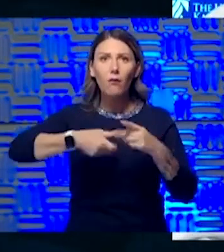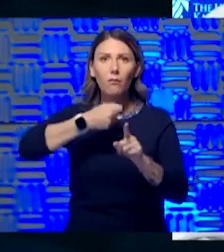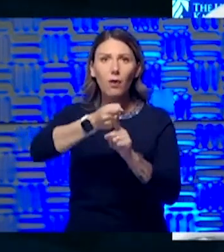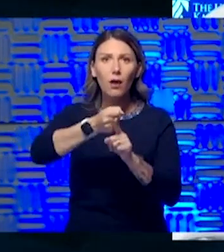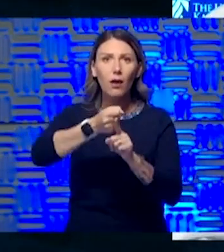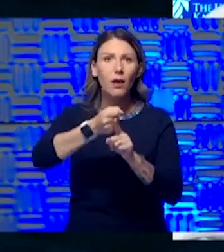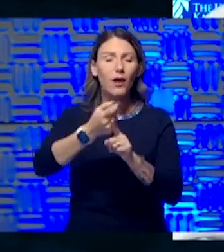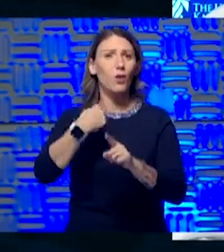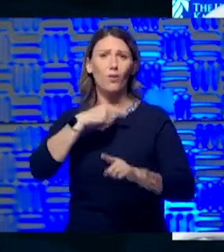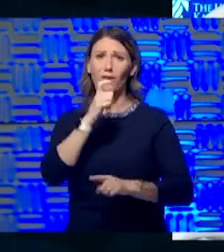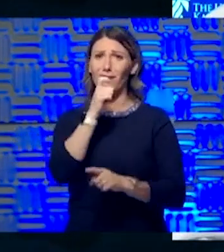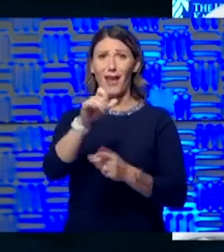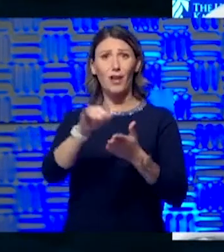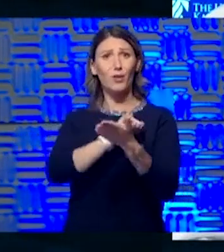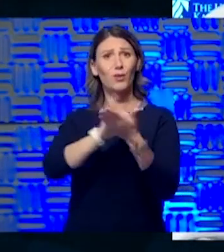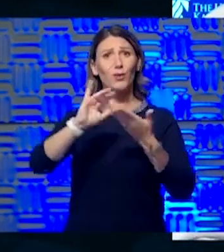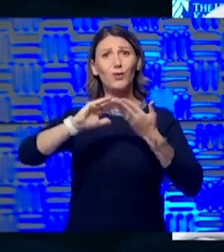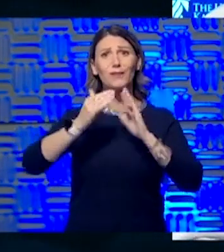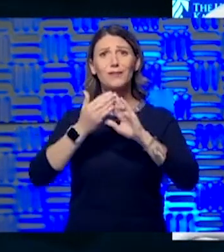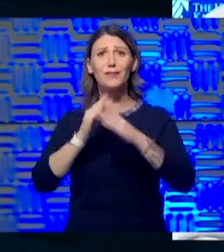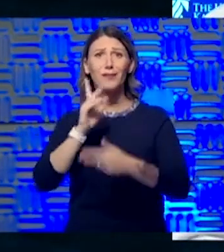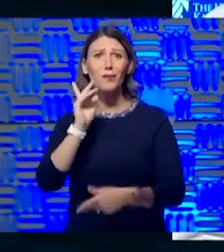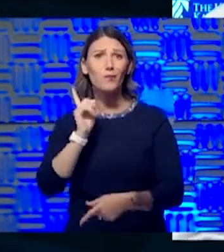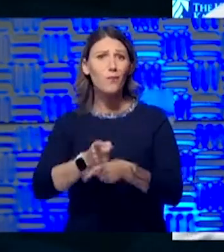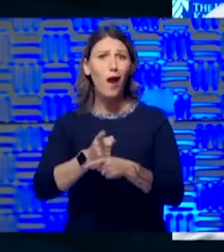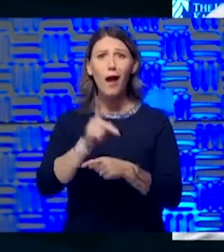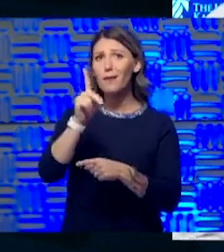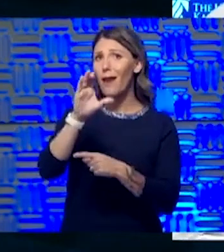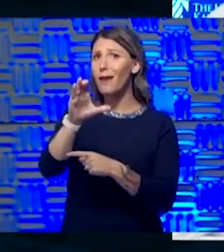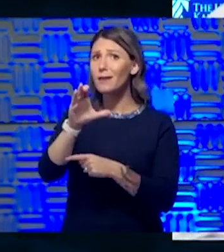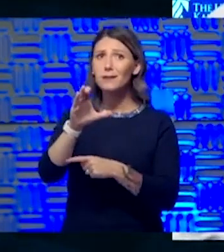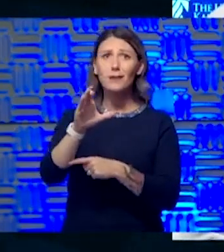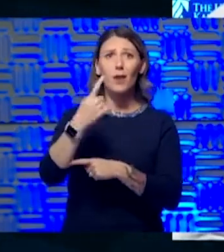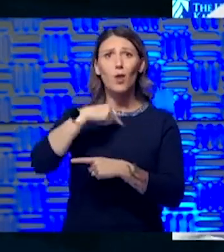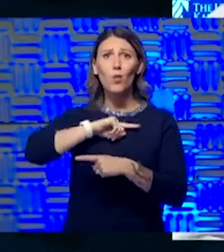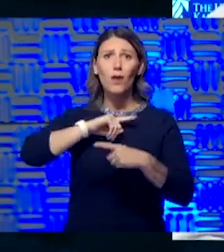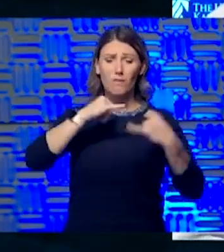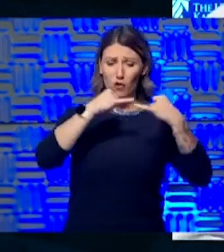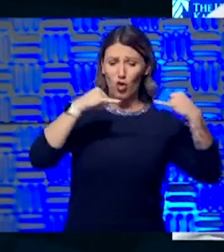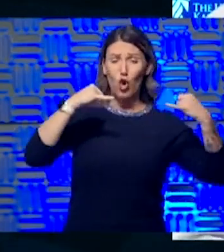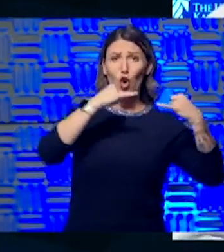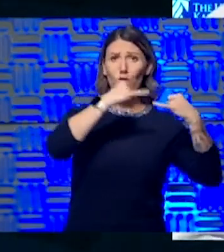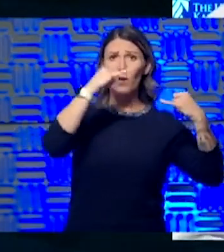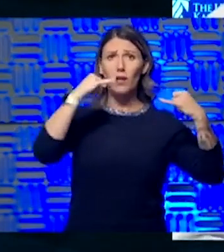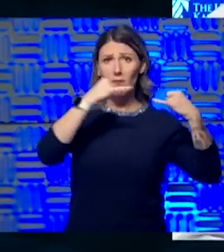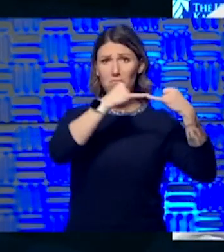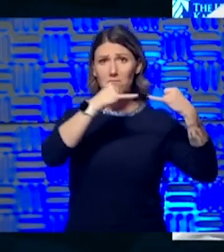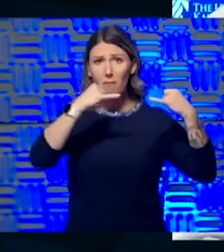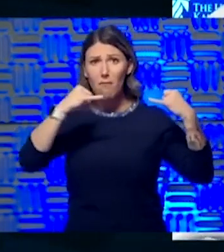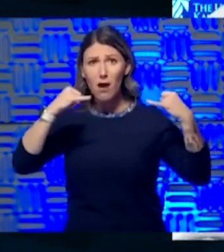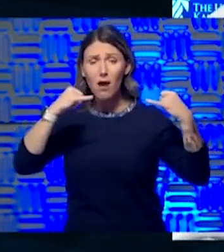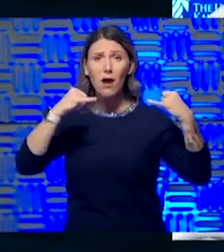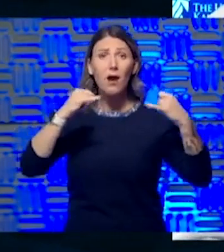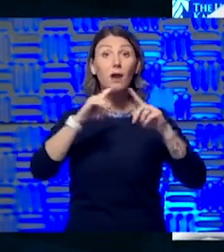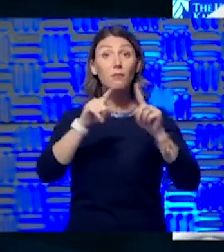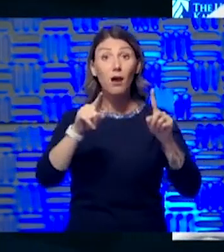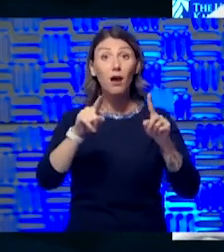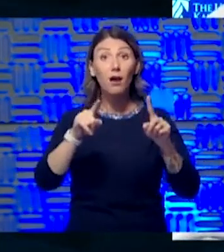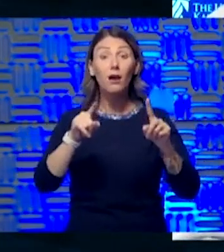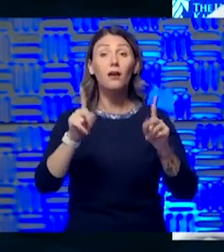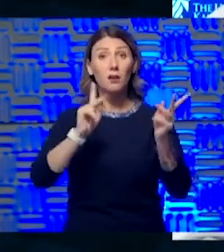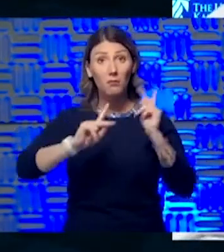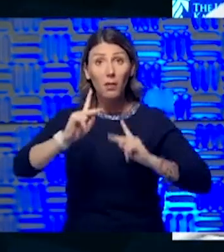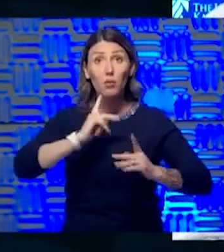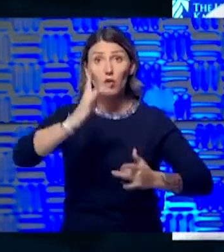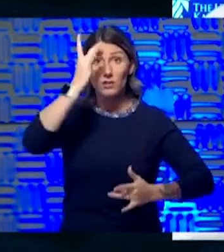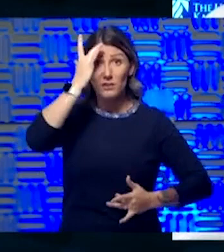not in New York City, right? Kansas City has bent the curve. The metropolitan area, we've done great. But there are sick folks that have been